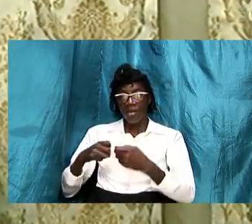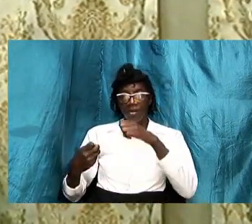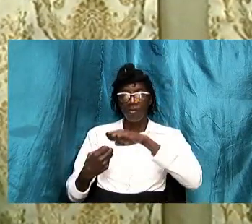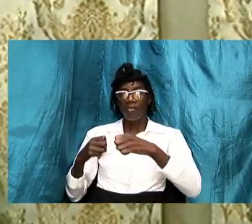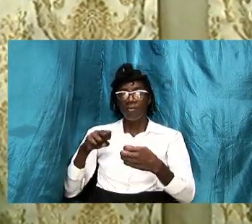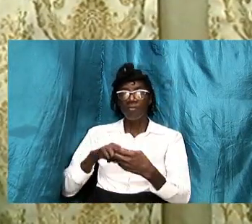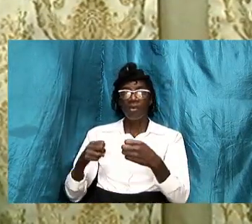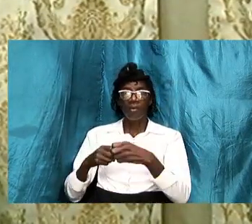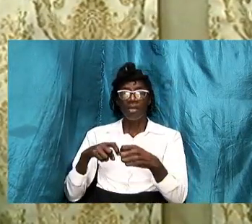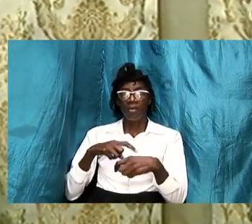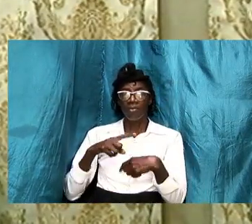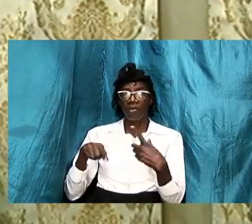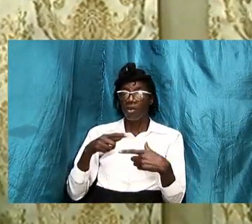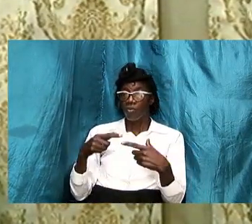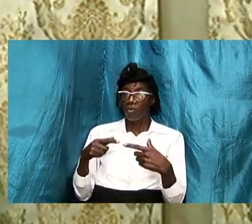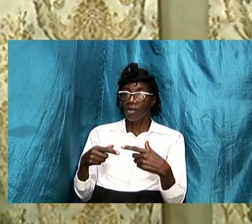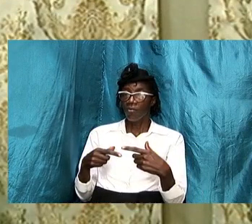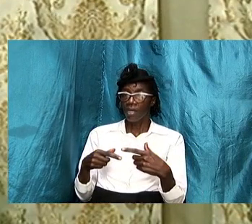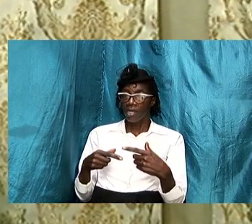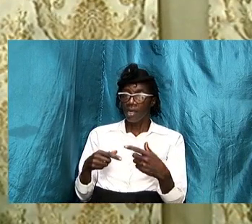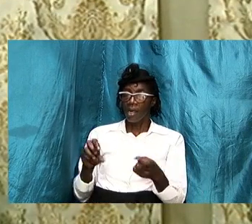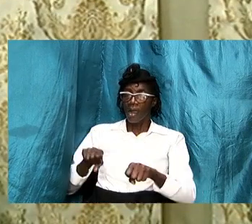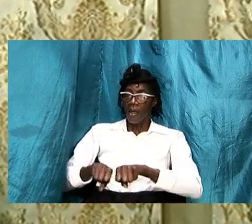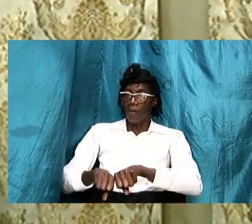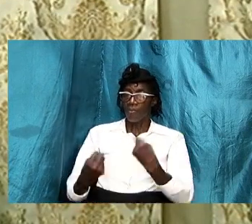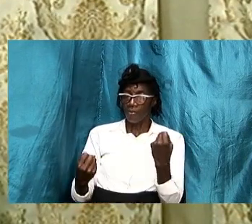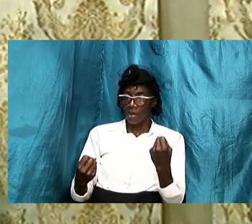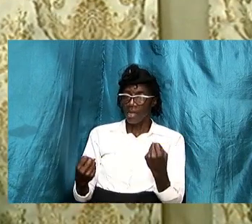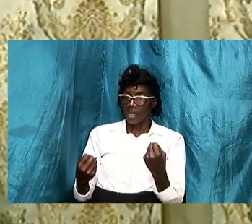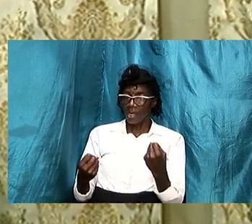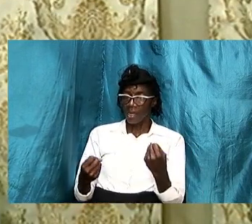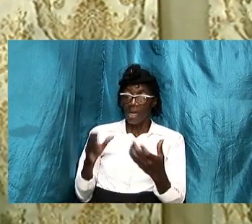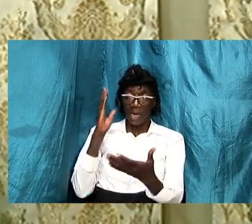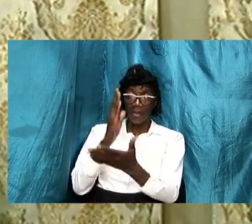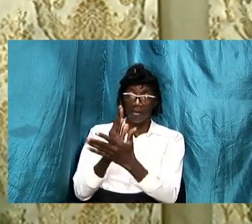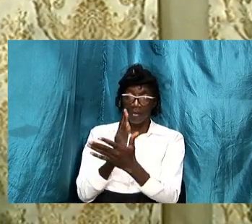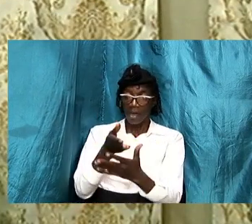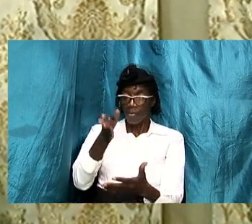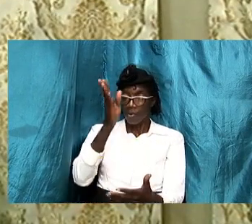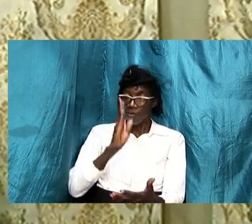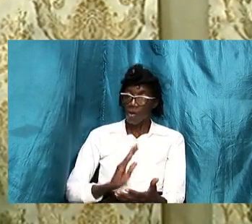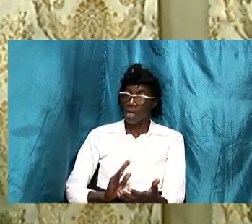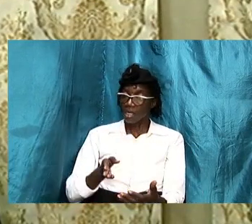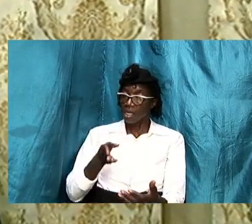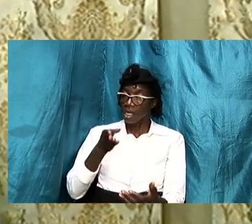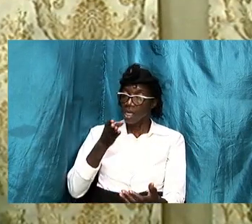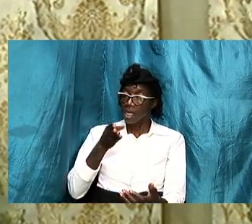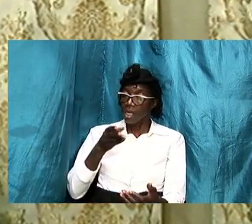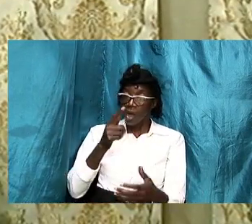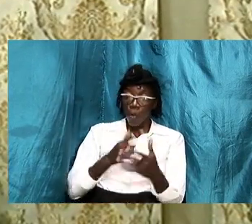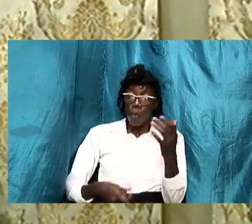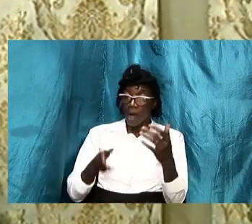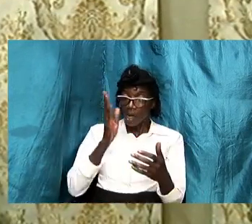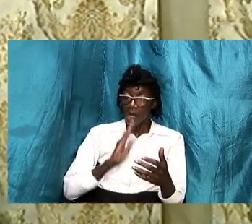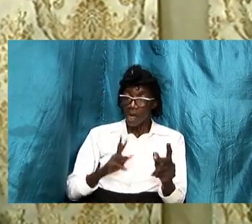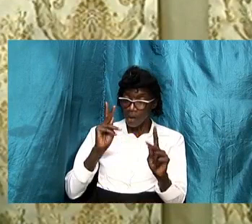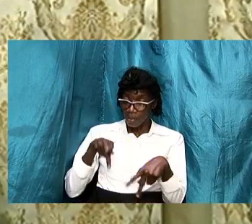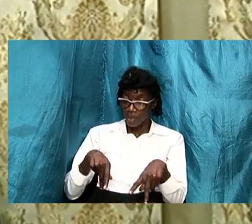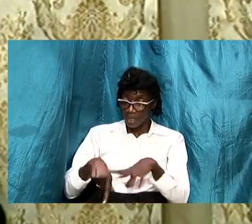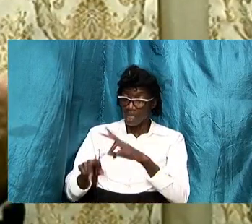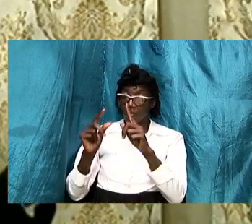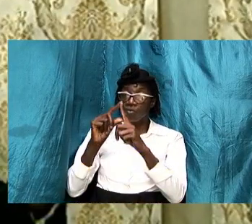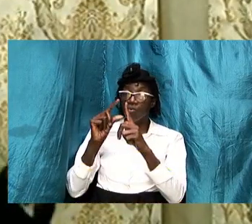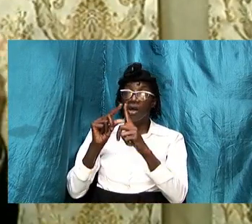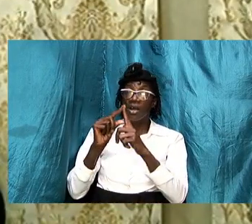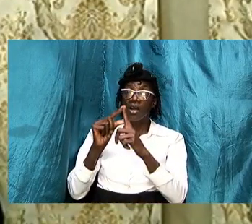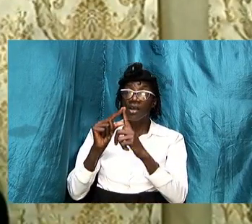when we breach and break and define what god has clearly outlined in his word and dare to change the order